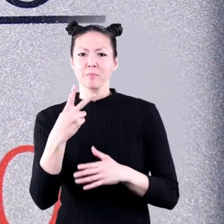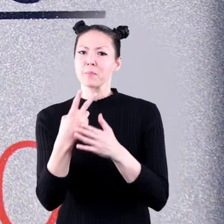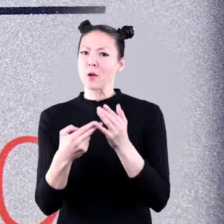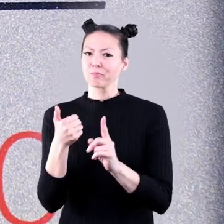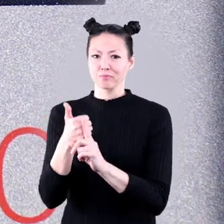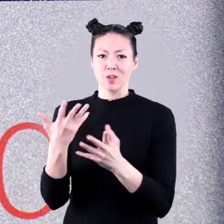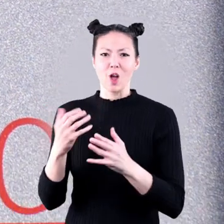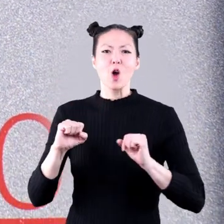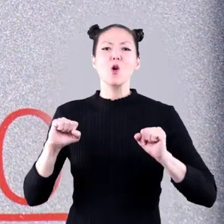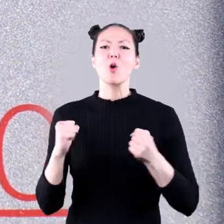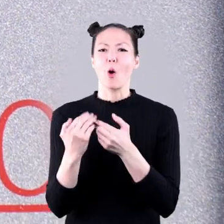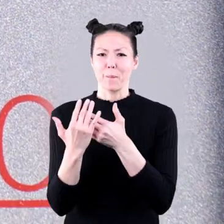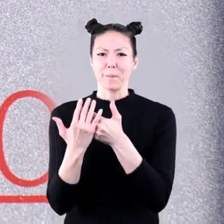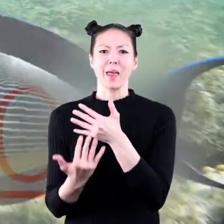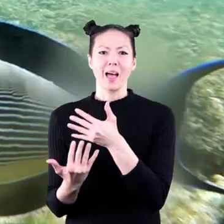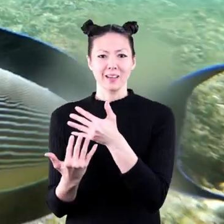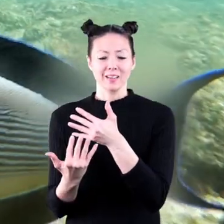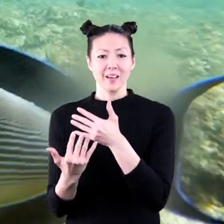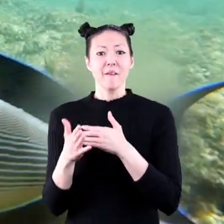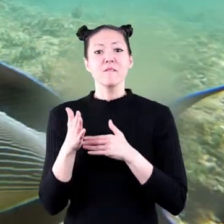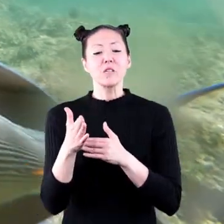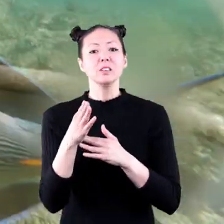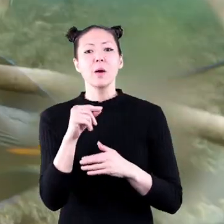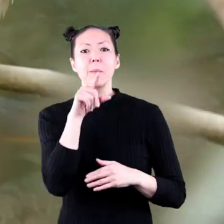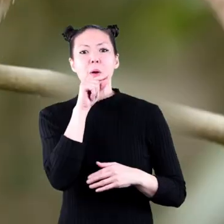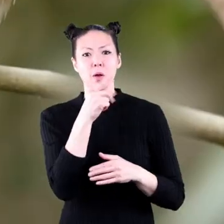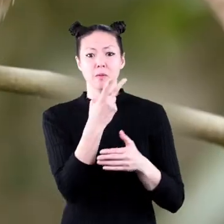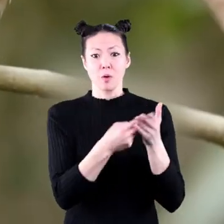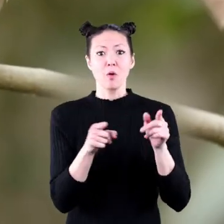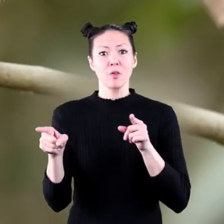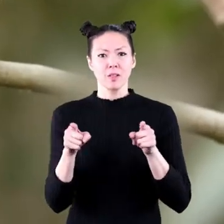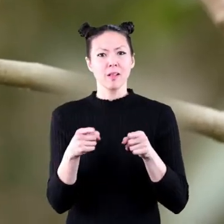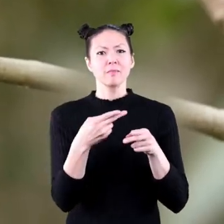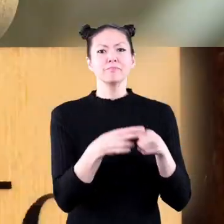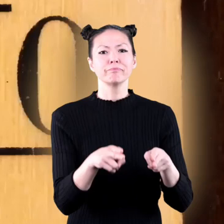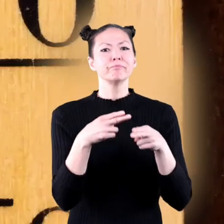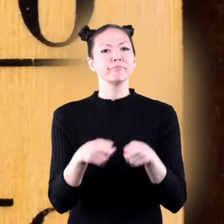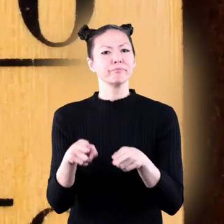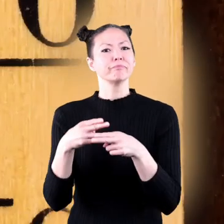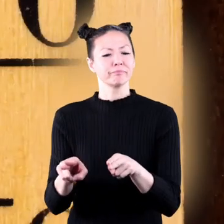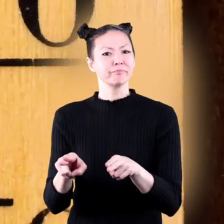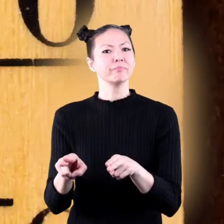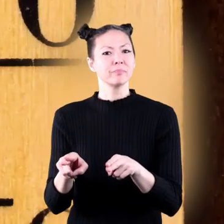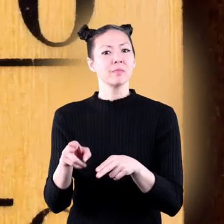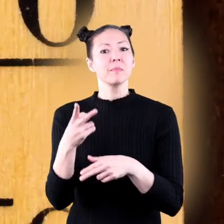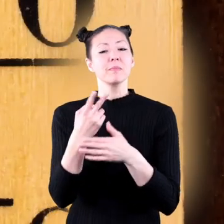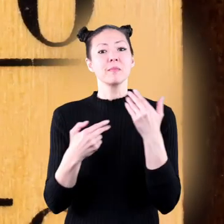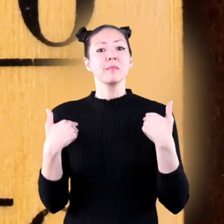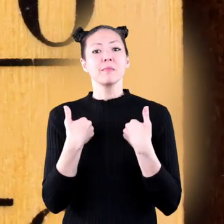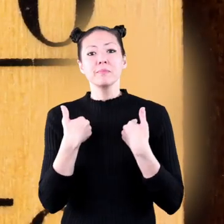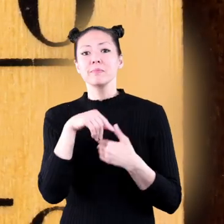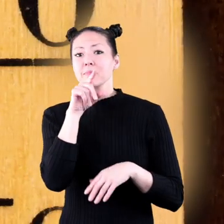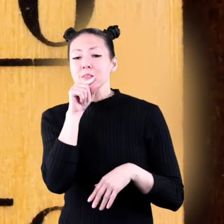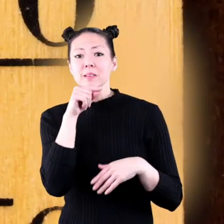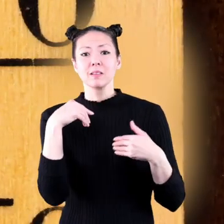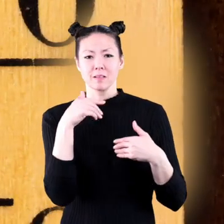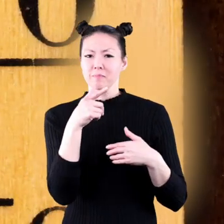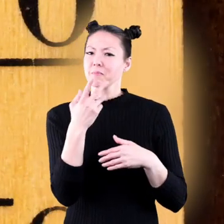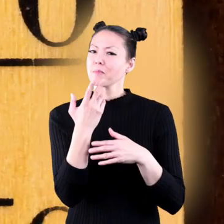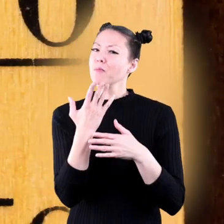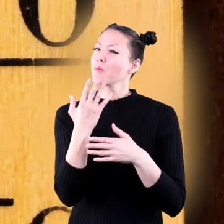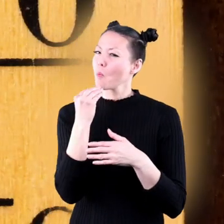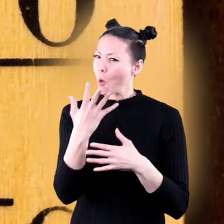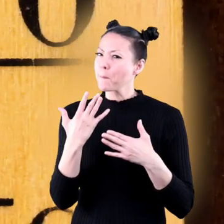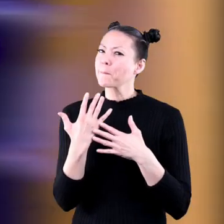both cold-blooded. Fish and birds both lay eggs, and birds and mammals are both warm